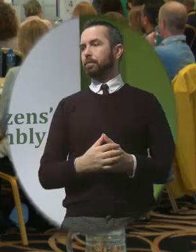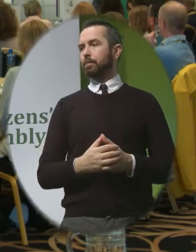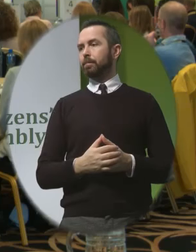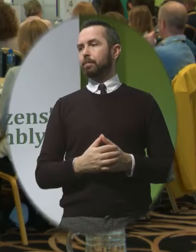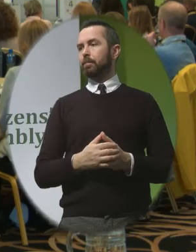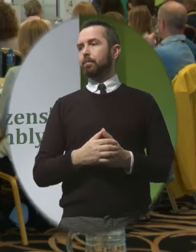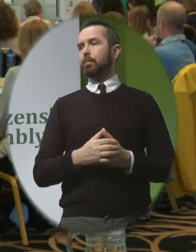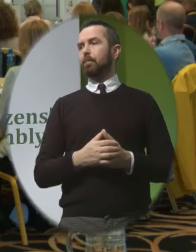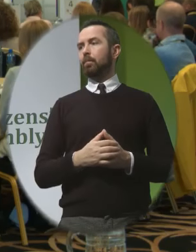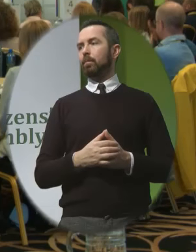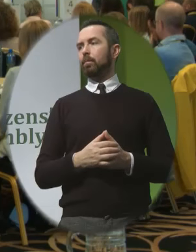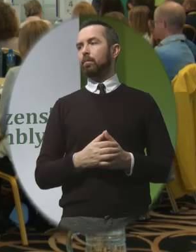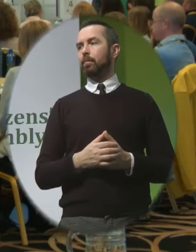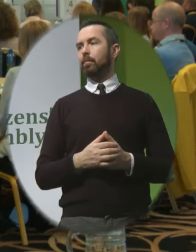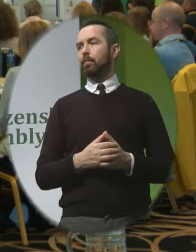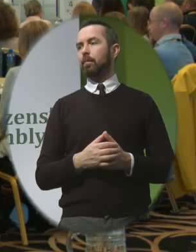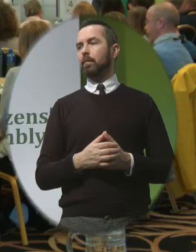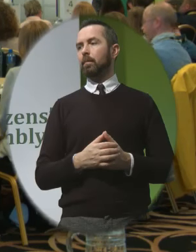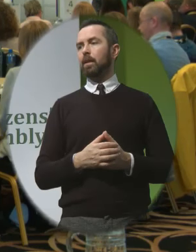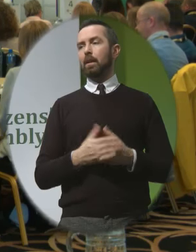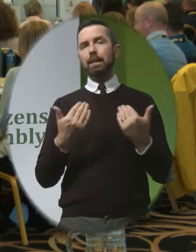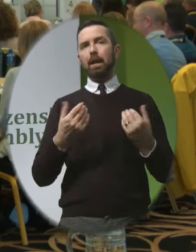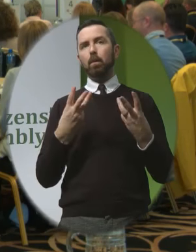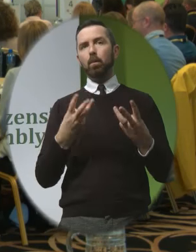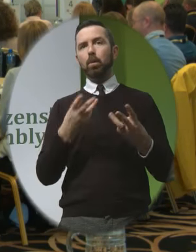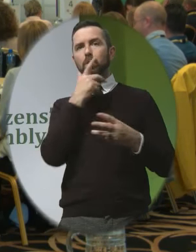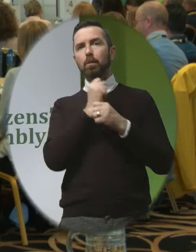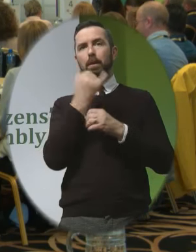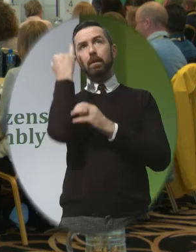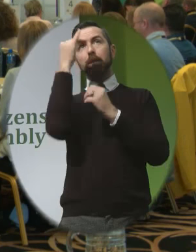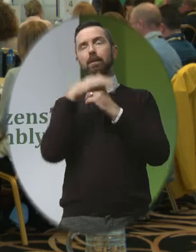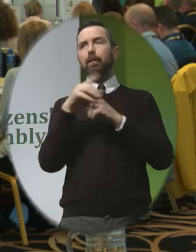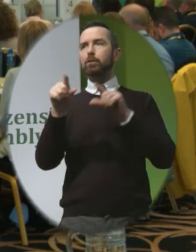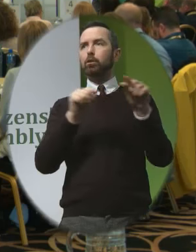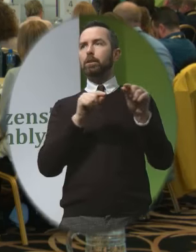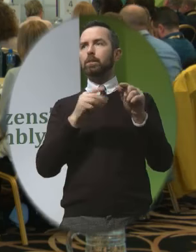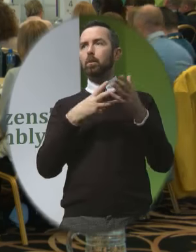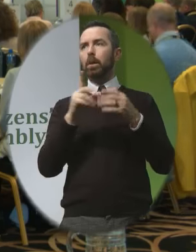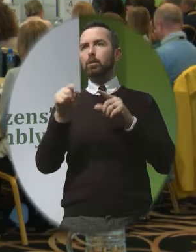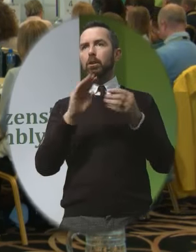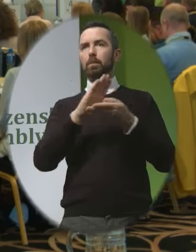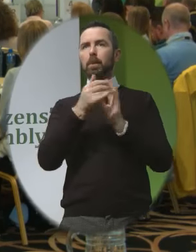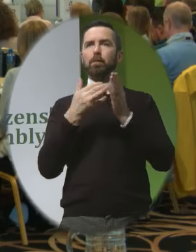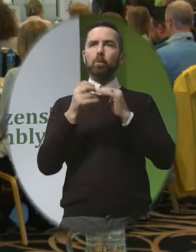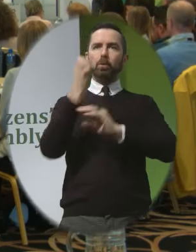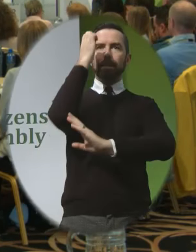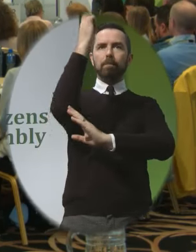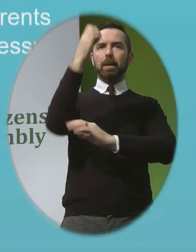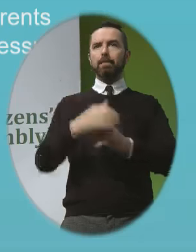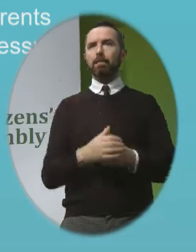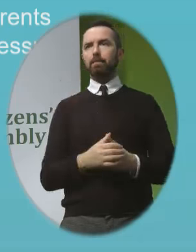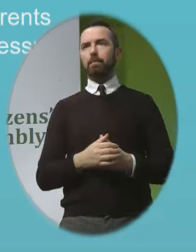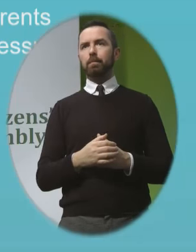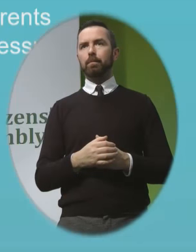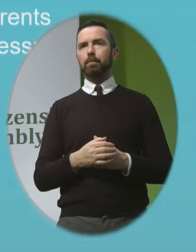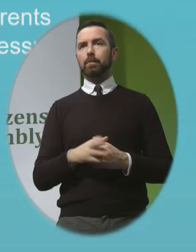so next I want to look at the whole idea of choice when choice becomes an expectation and we don't have to look very far to